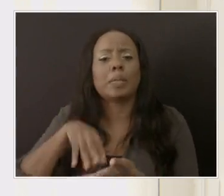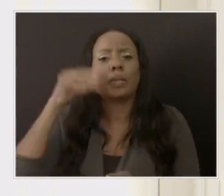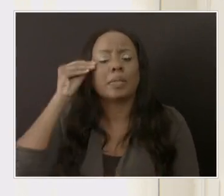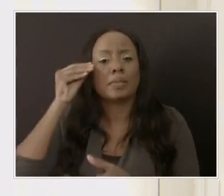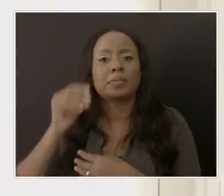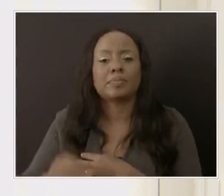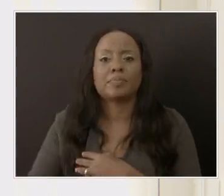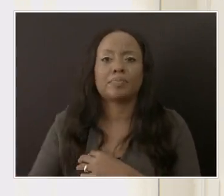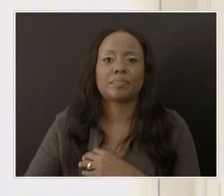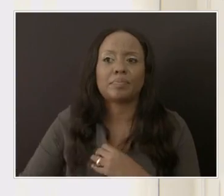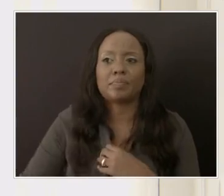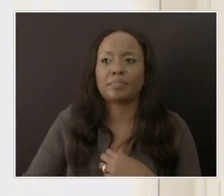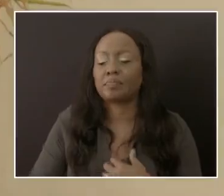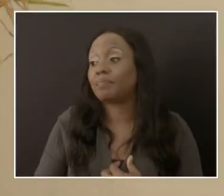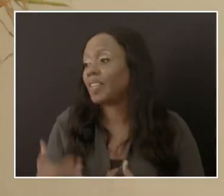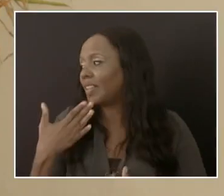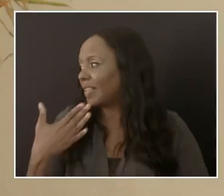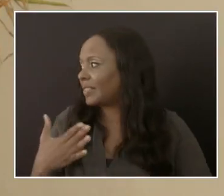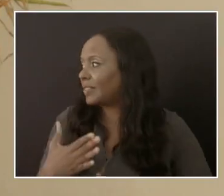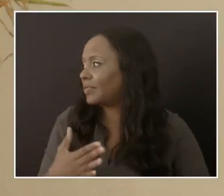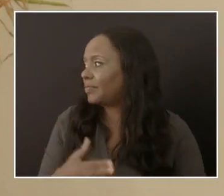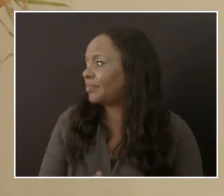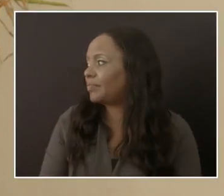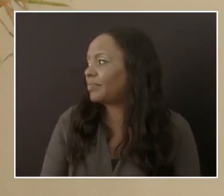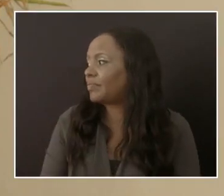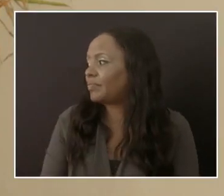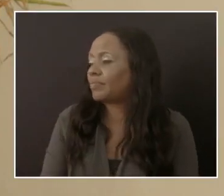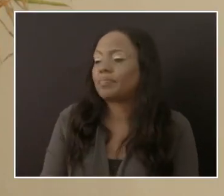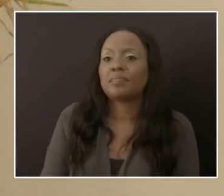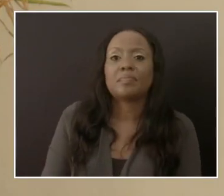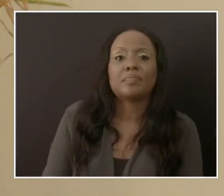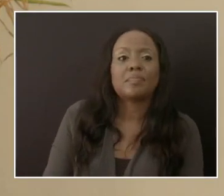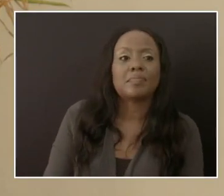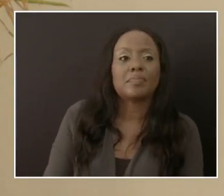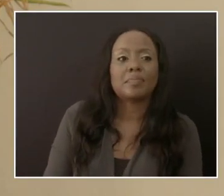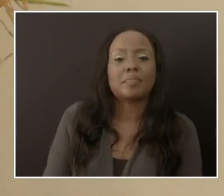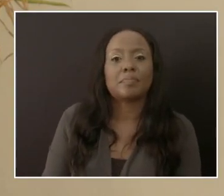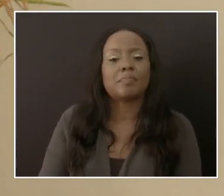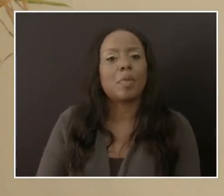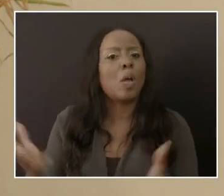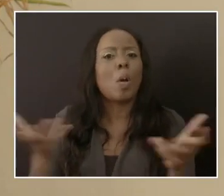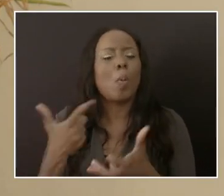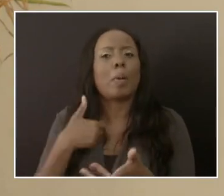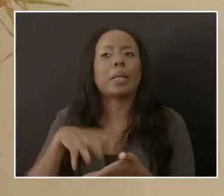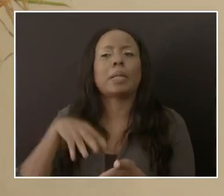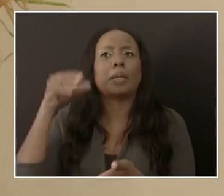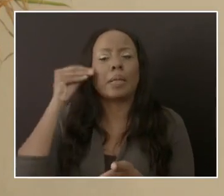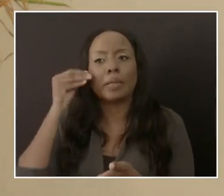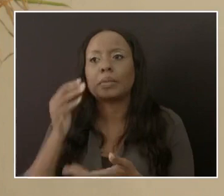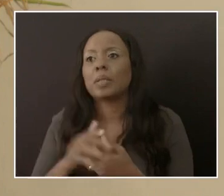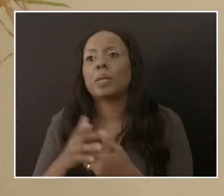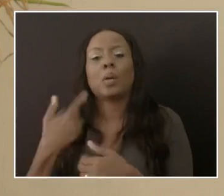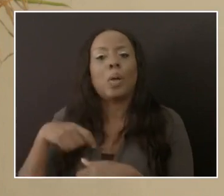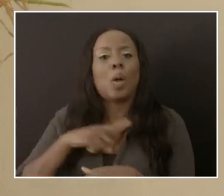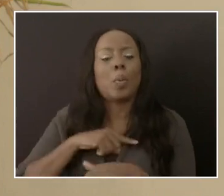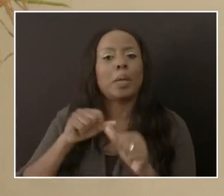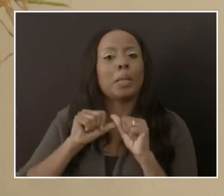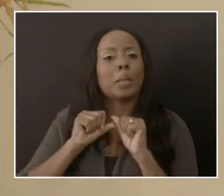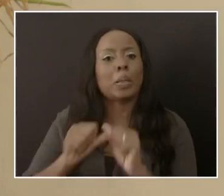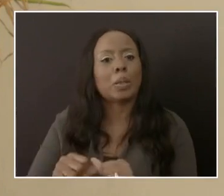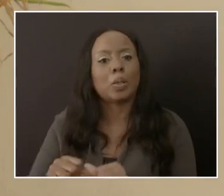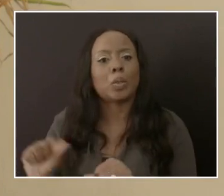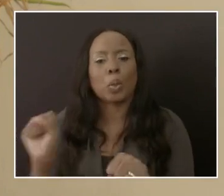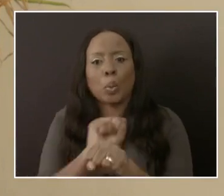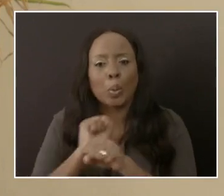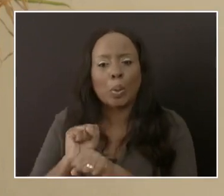So really, thanks, David. In terms of what we have learned and how we will continue to do business at the lab, is that think